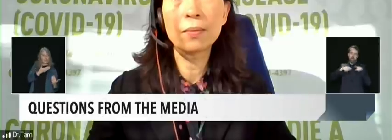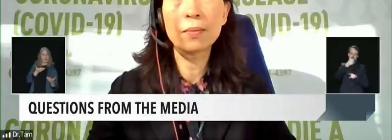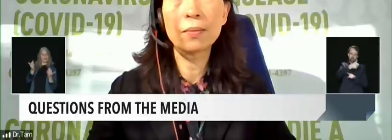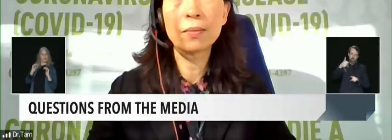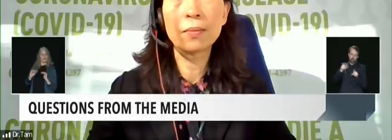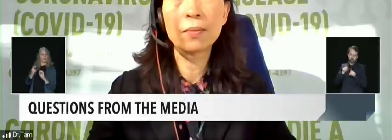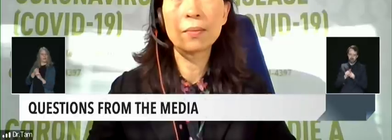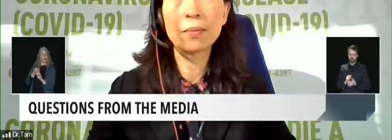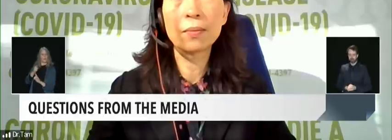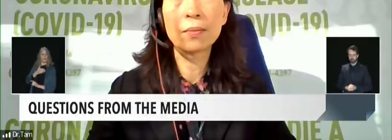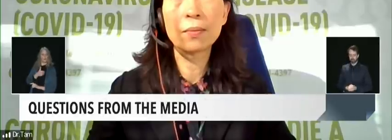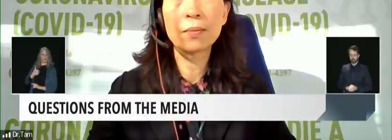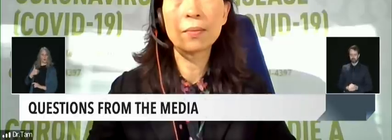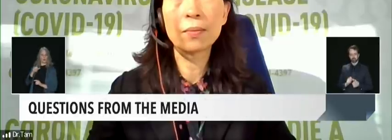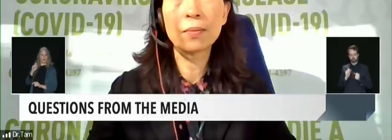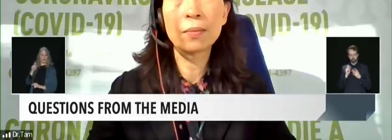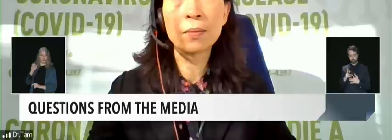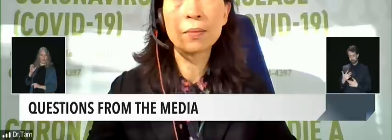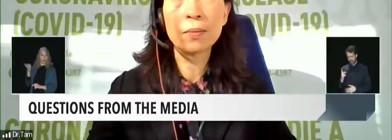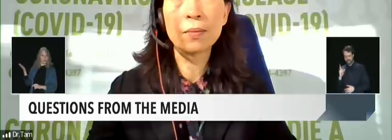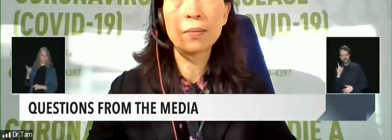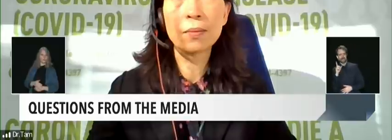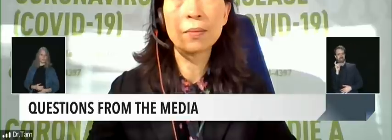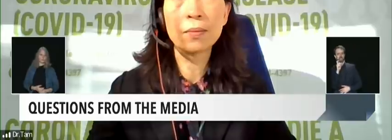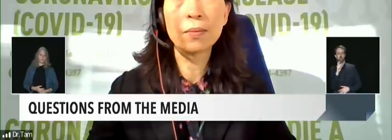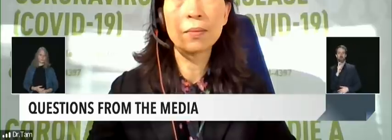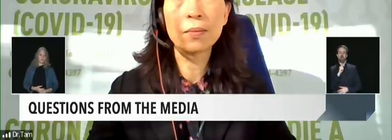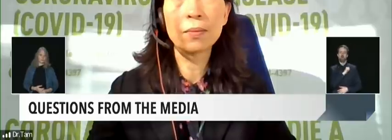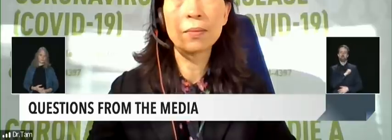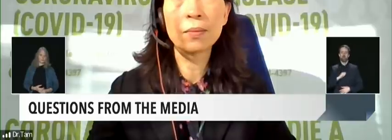Ballengal Toronto Star please go ahead your line is open